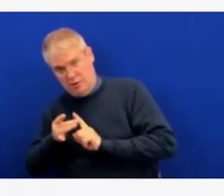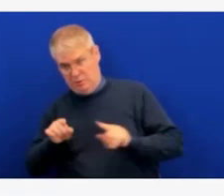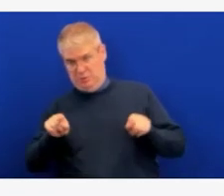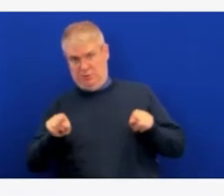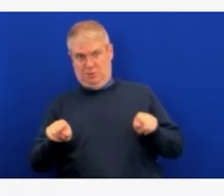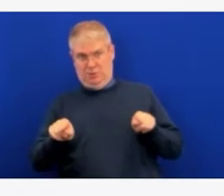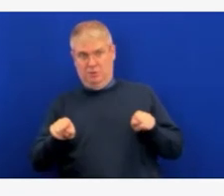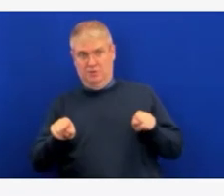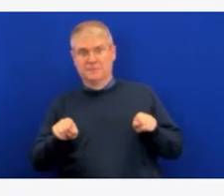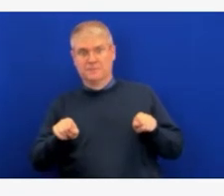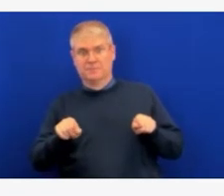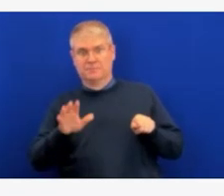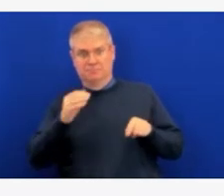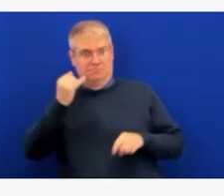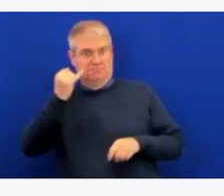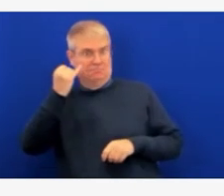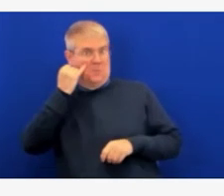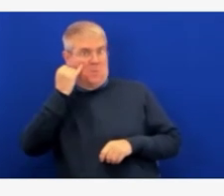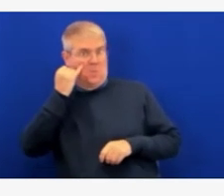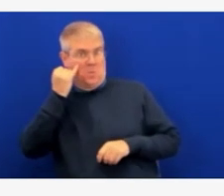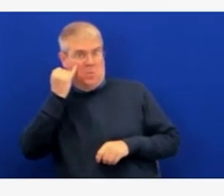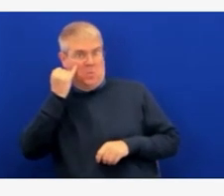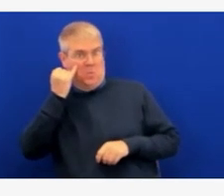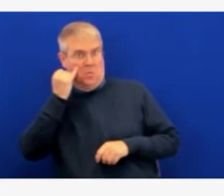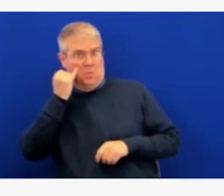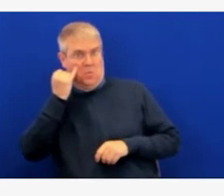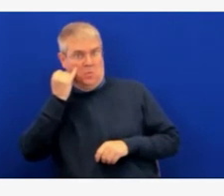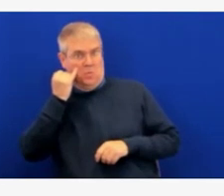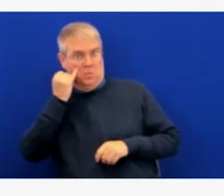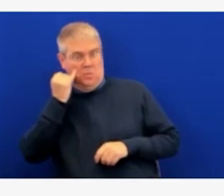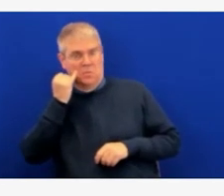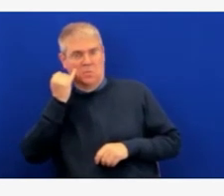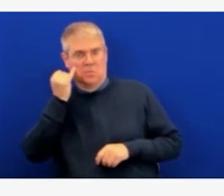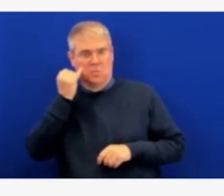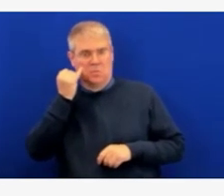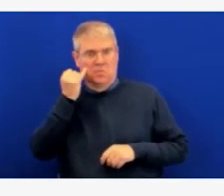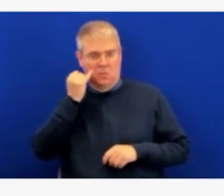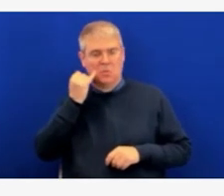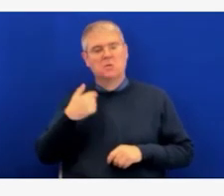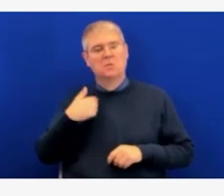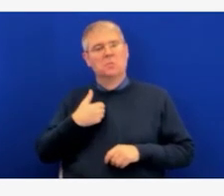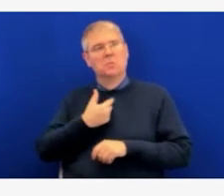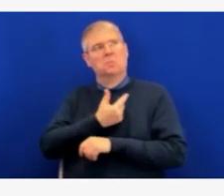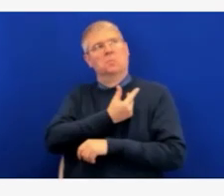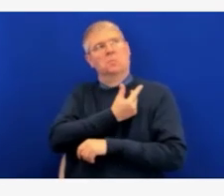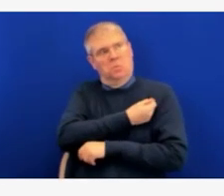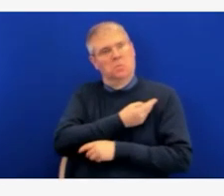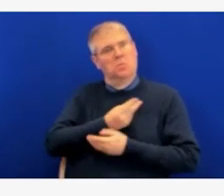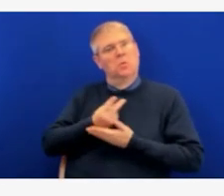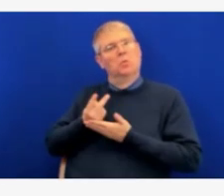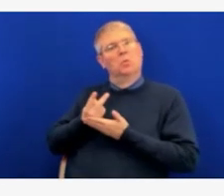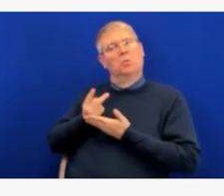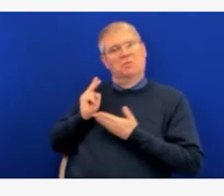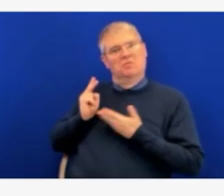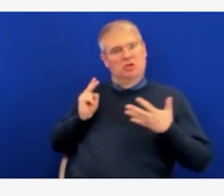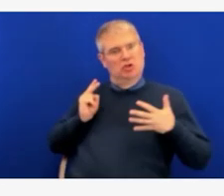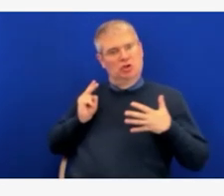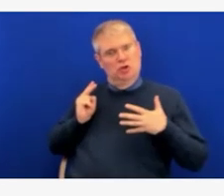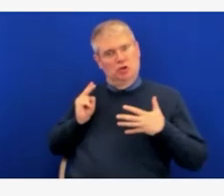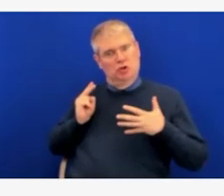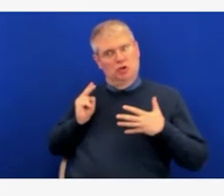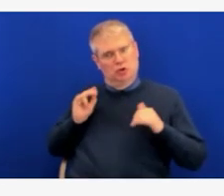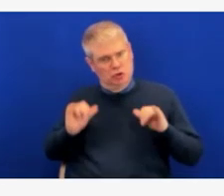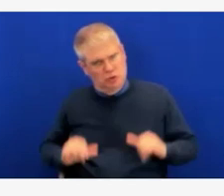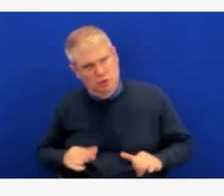that's a pretty easy calculation. With reinfections, we have to not only look back and see, has that person been reported before?